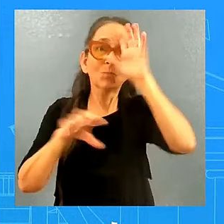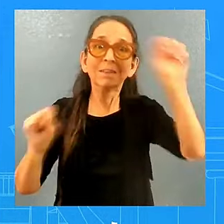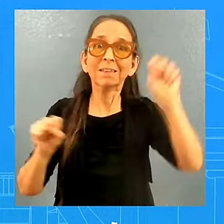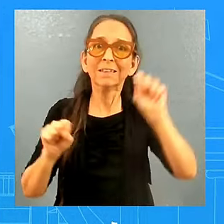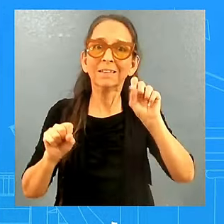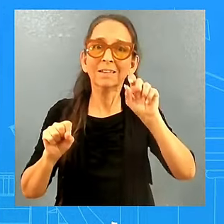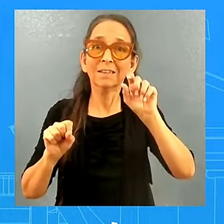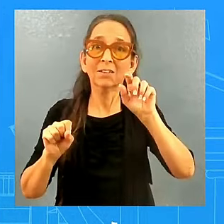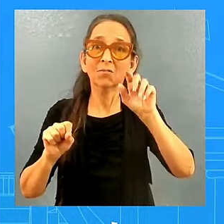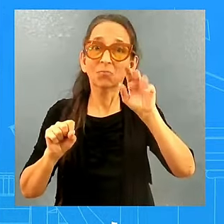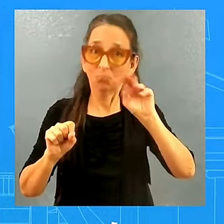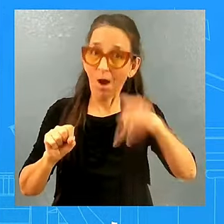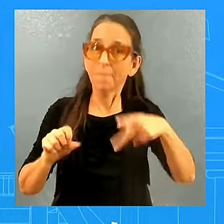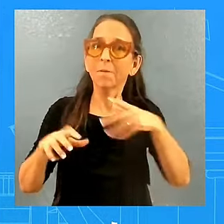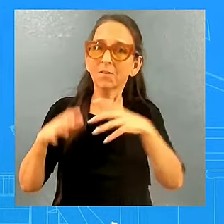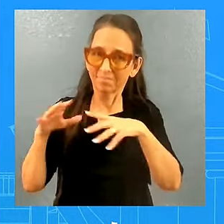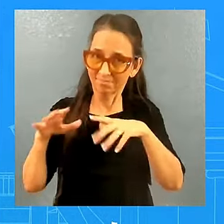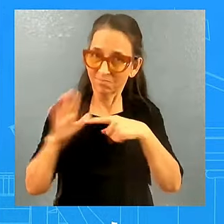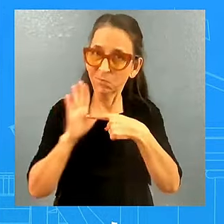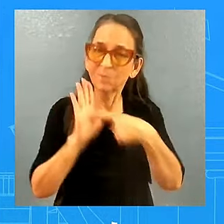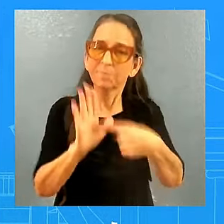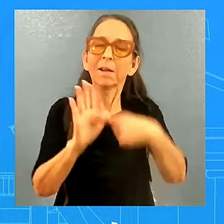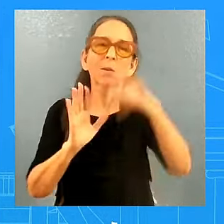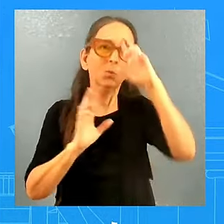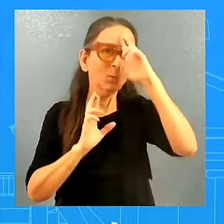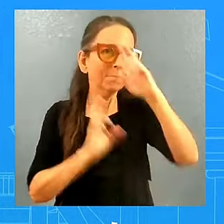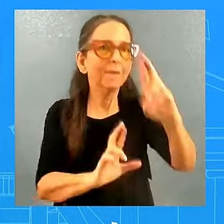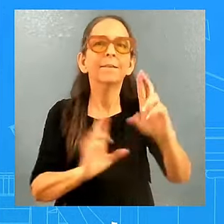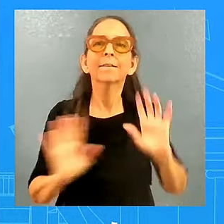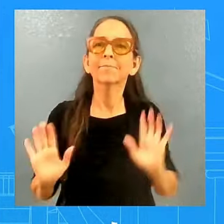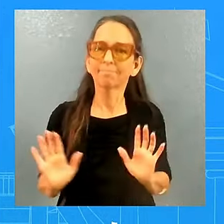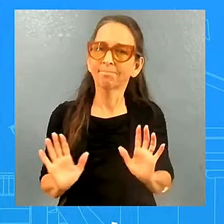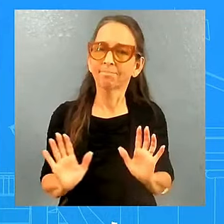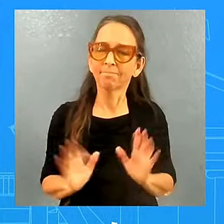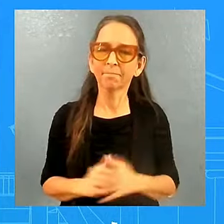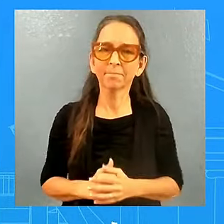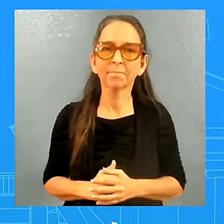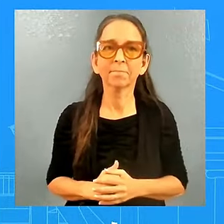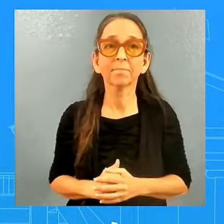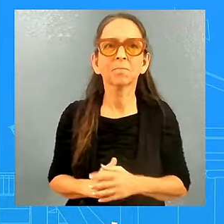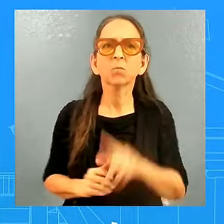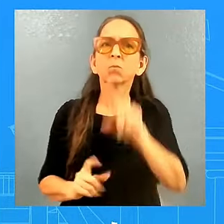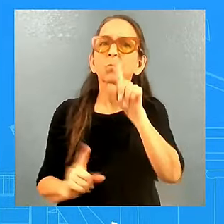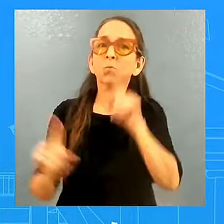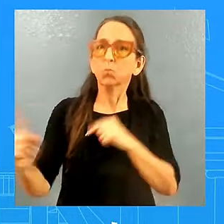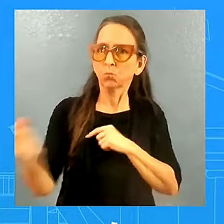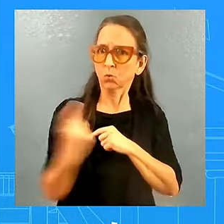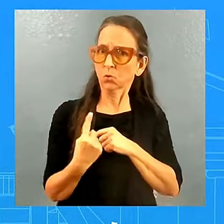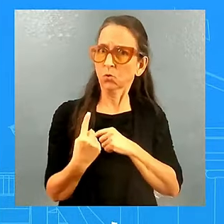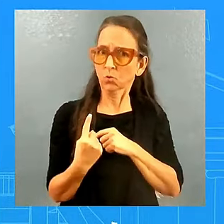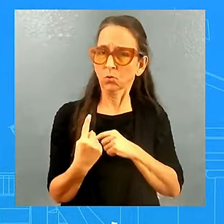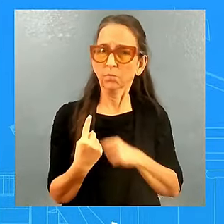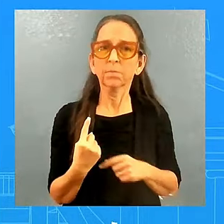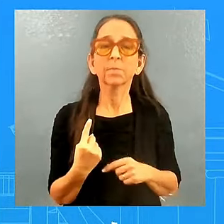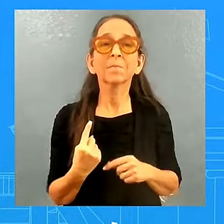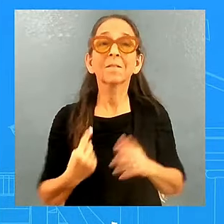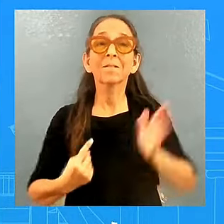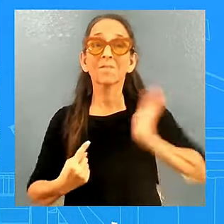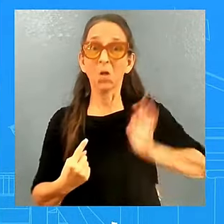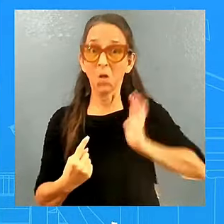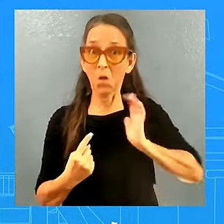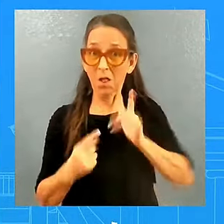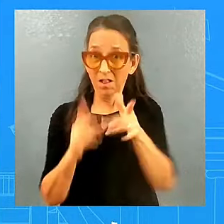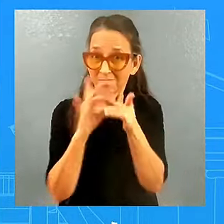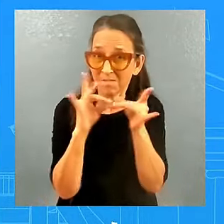in the next 74 days. Thanks, Karine. Taking up on that point just a little bit, earlier you said that the White House was abused when it came to